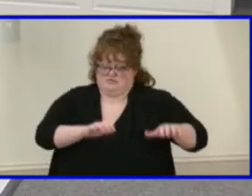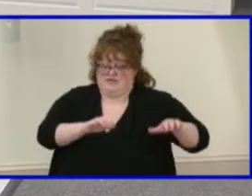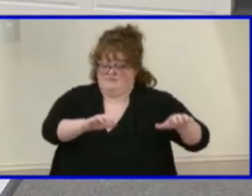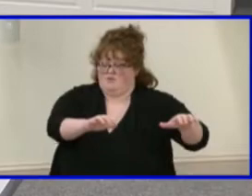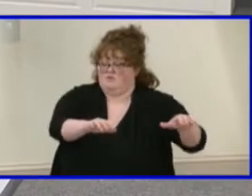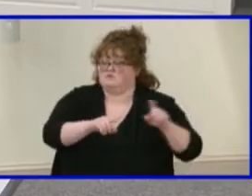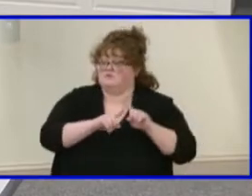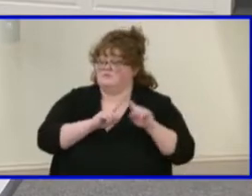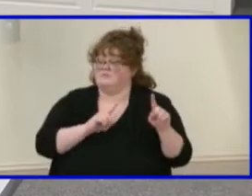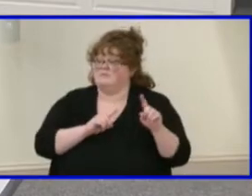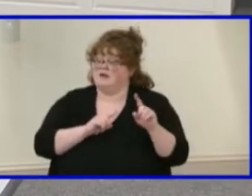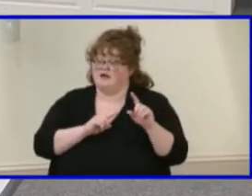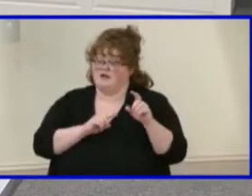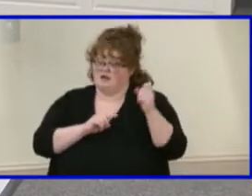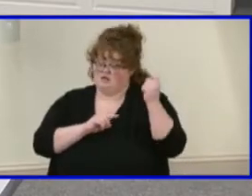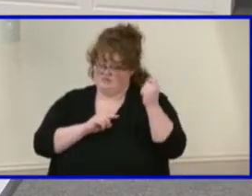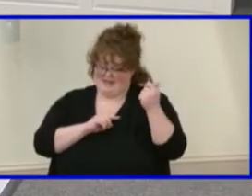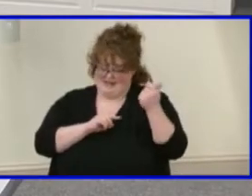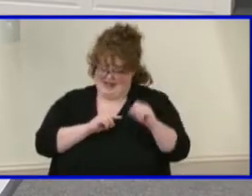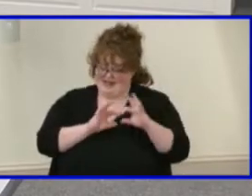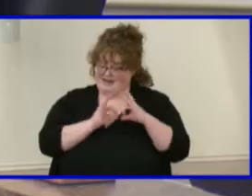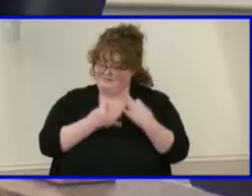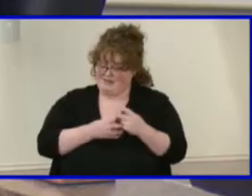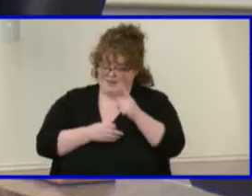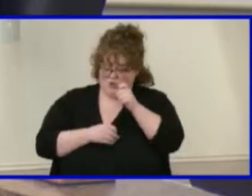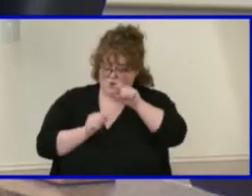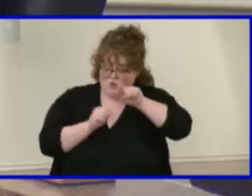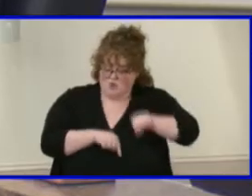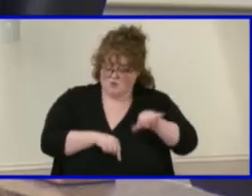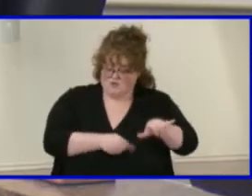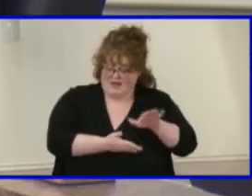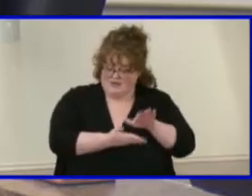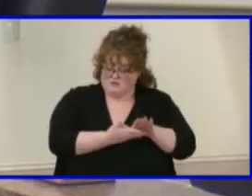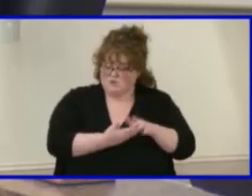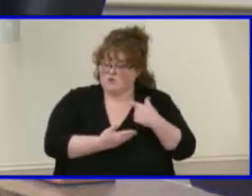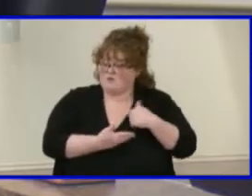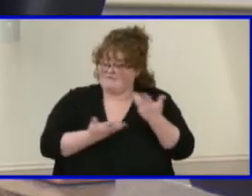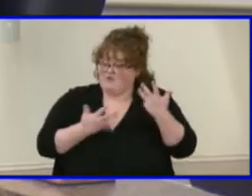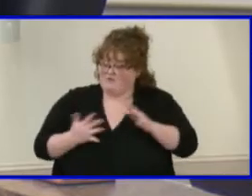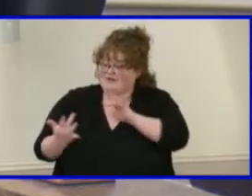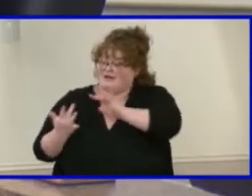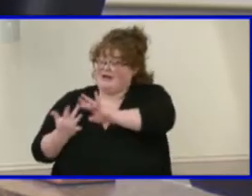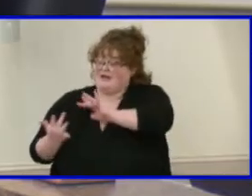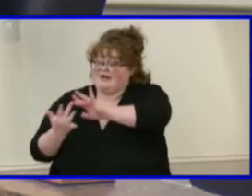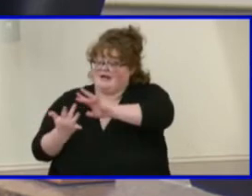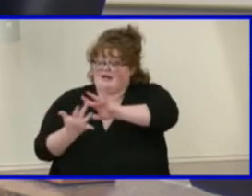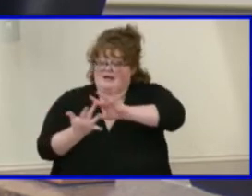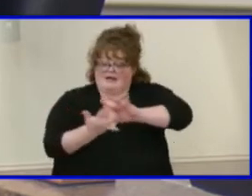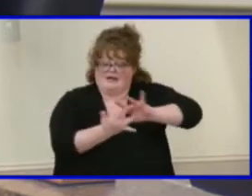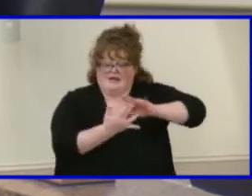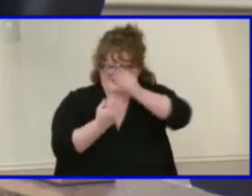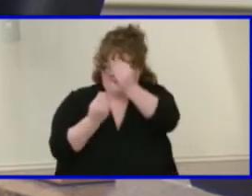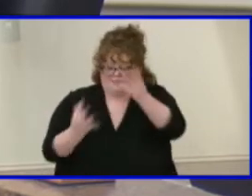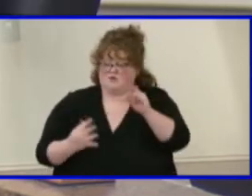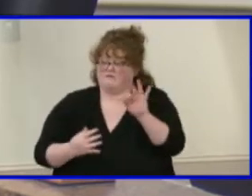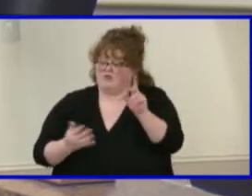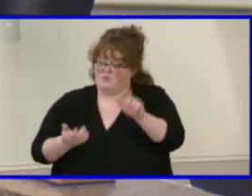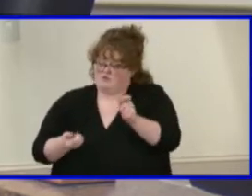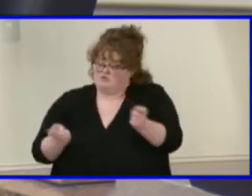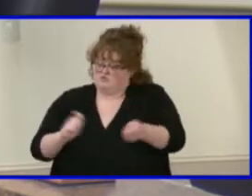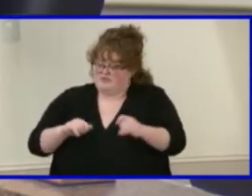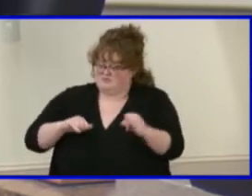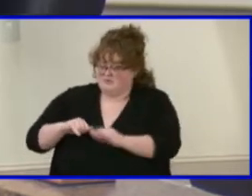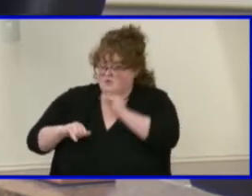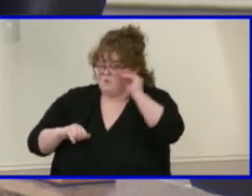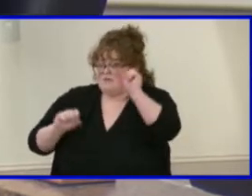So everyone knows they have been contacted individually and have had that opportunity to change intent for their. Yes, ma'am.